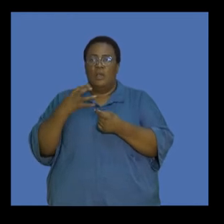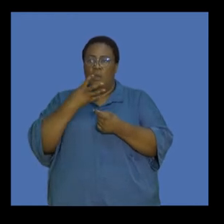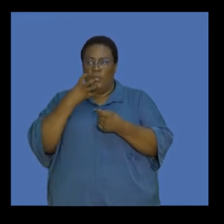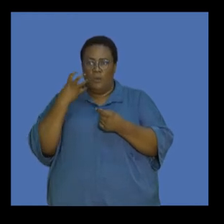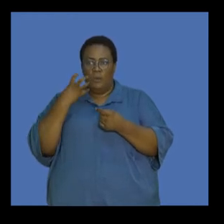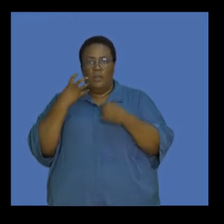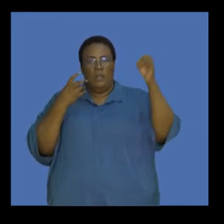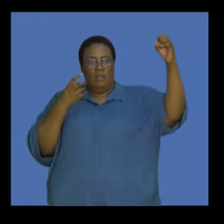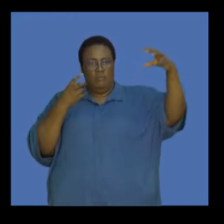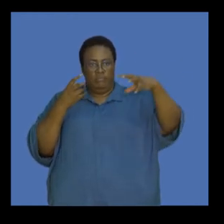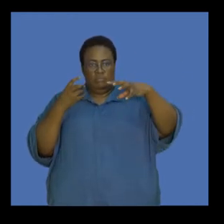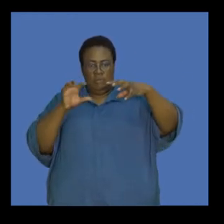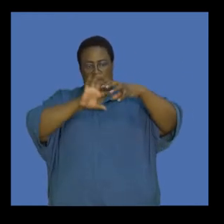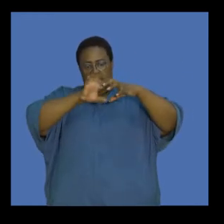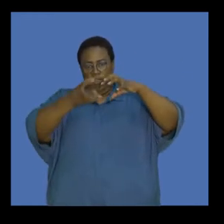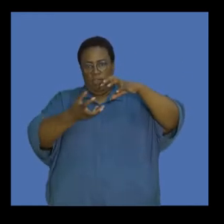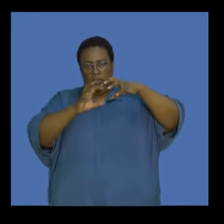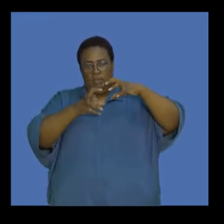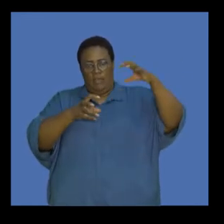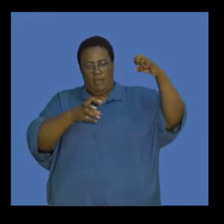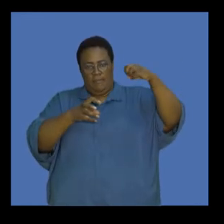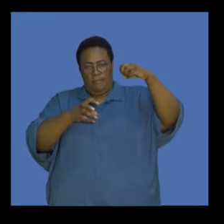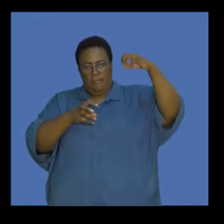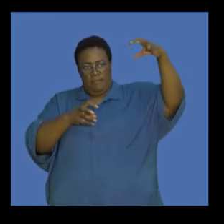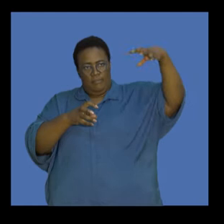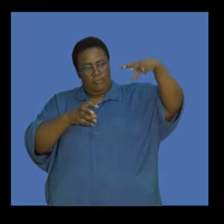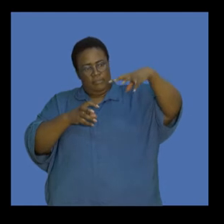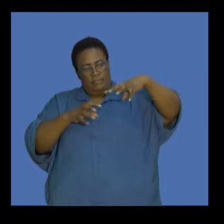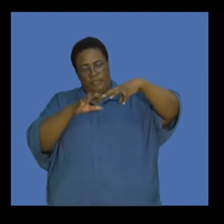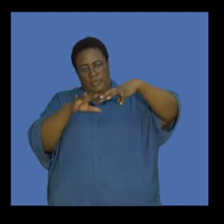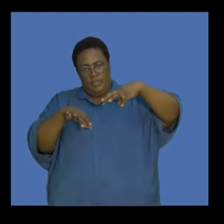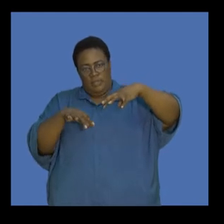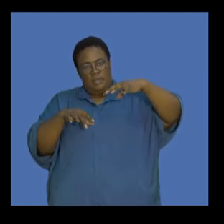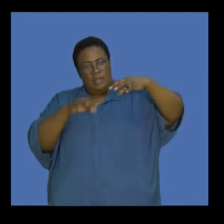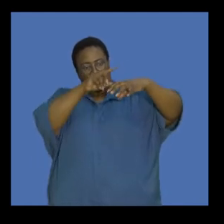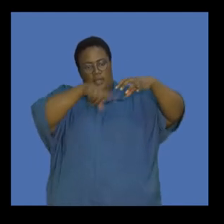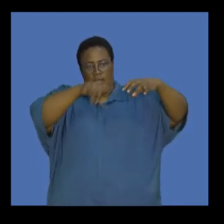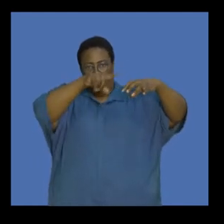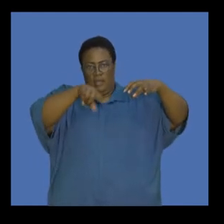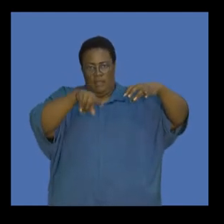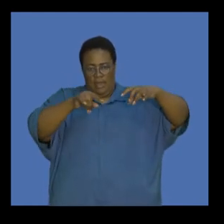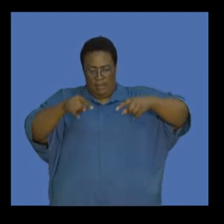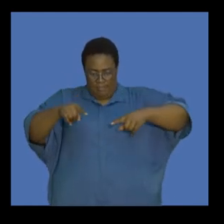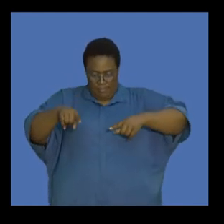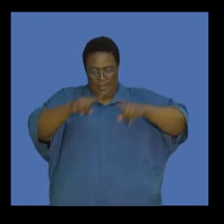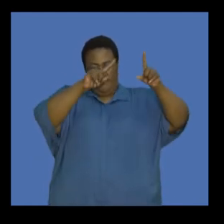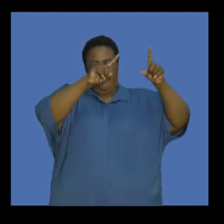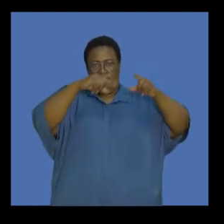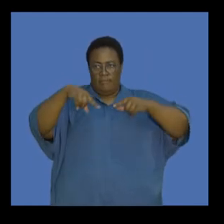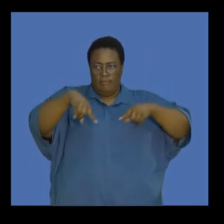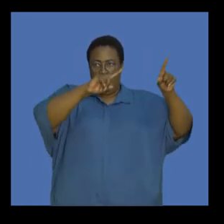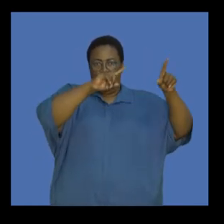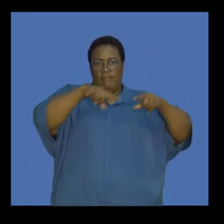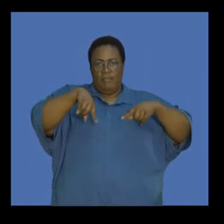atmosphere, bounces off the surface of the Earth, and then leaves, which is good for the Earth. But some of that,